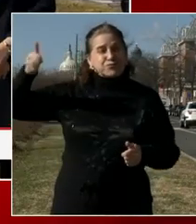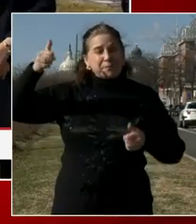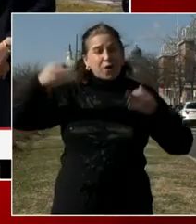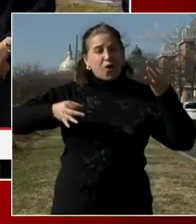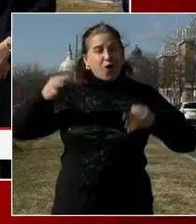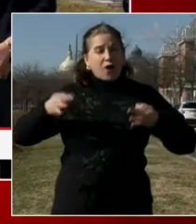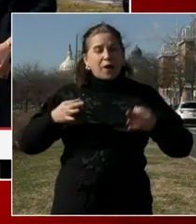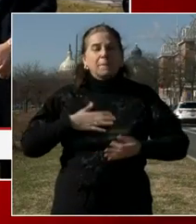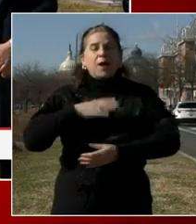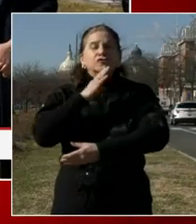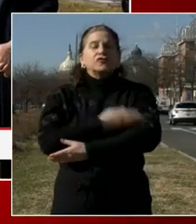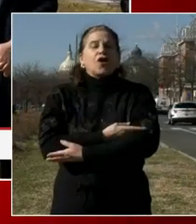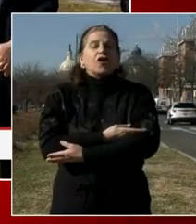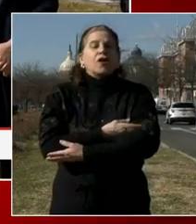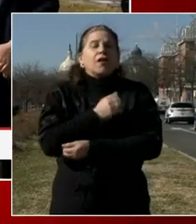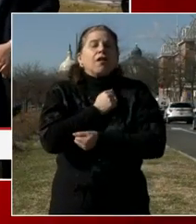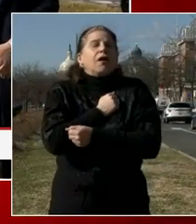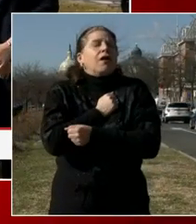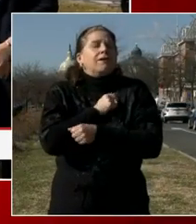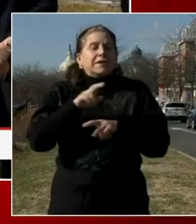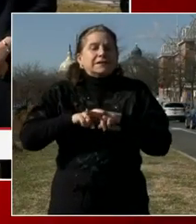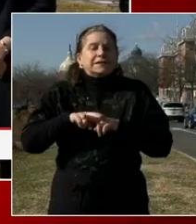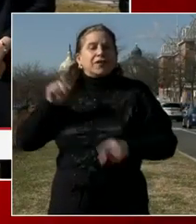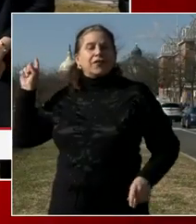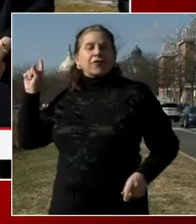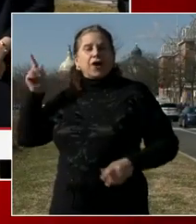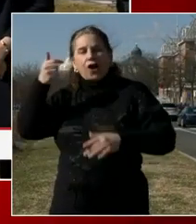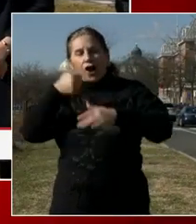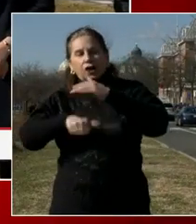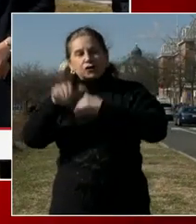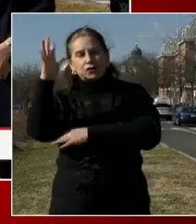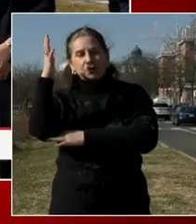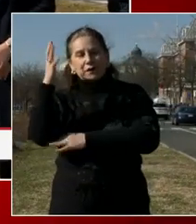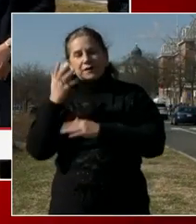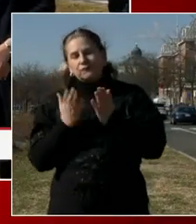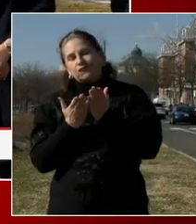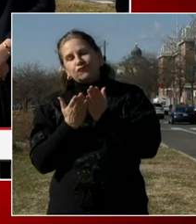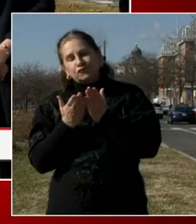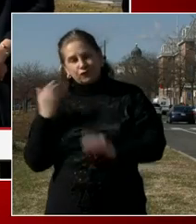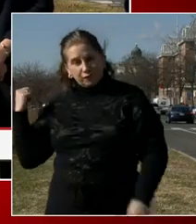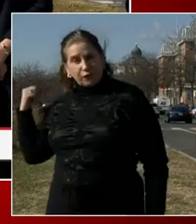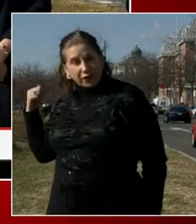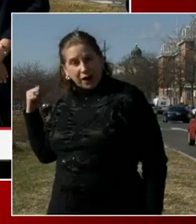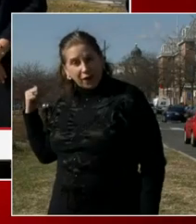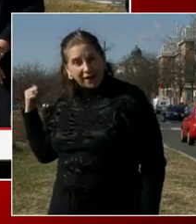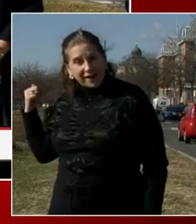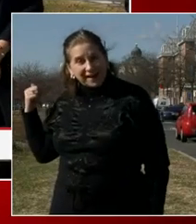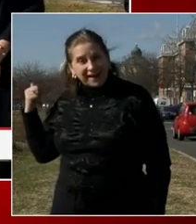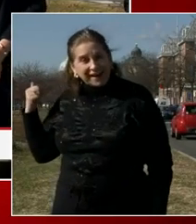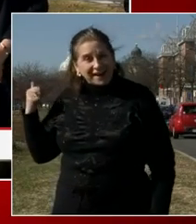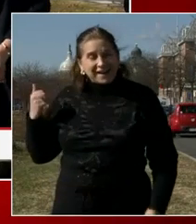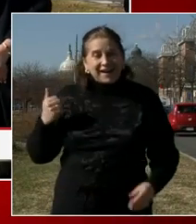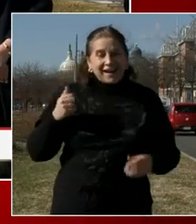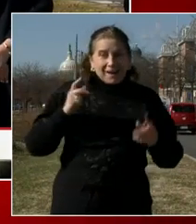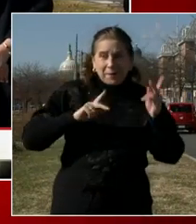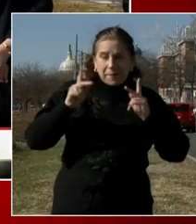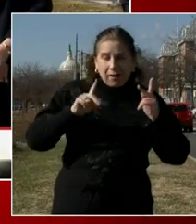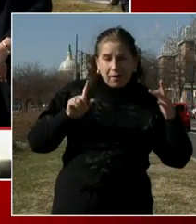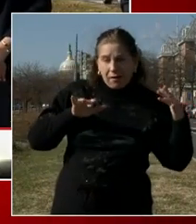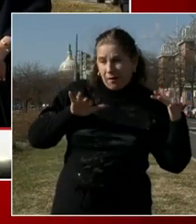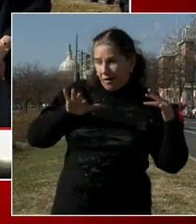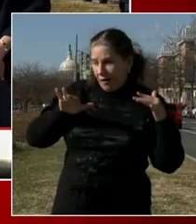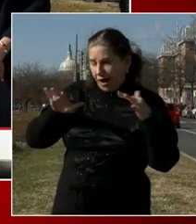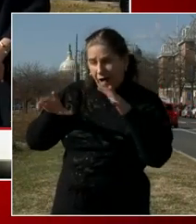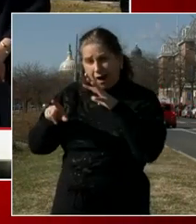vibrant community. And so we feel a little bit of a way when we see it under assault. And it's something that we know we feel very strongly about.